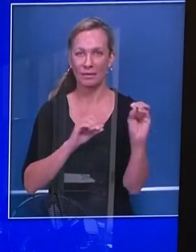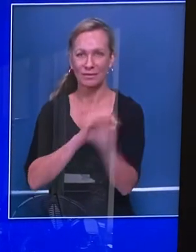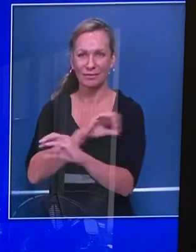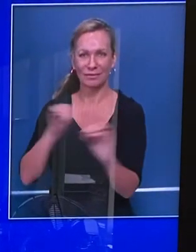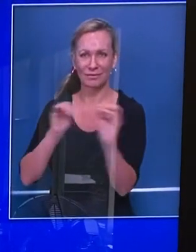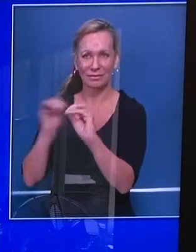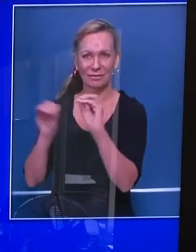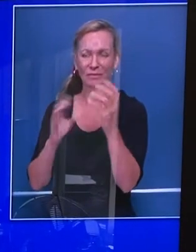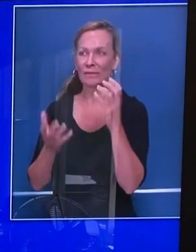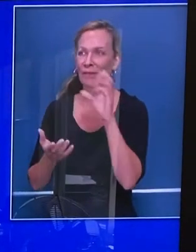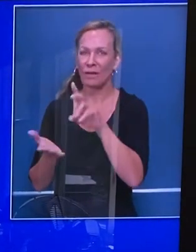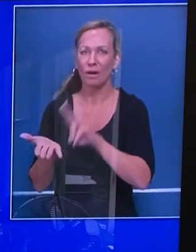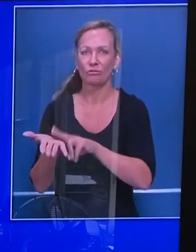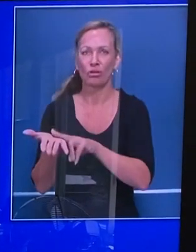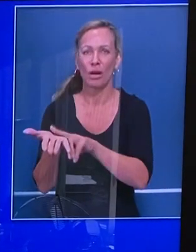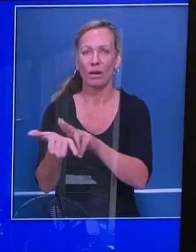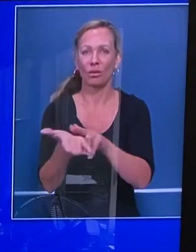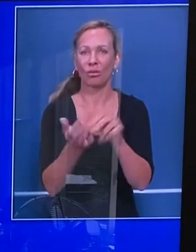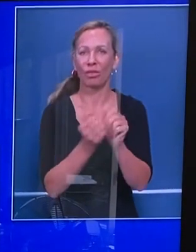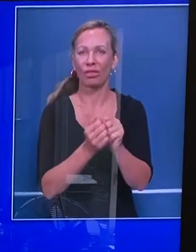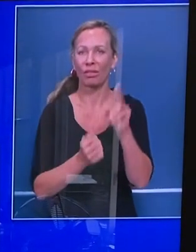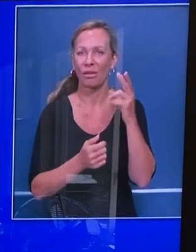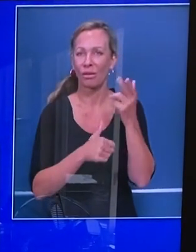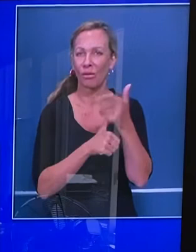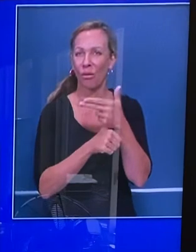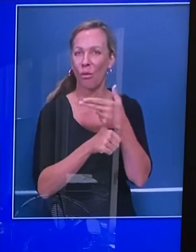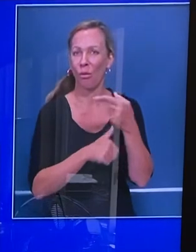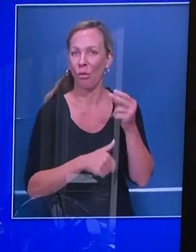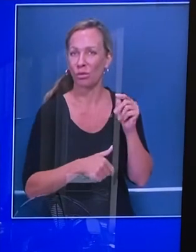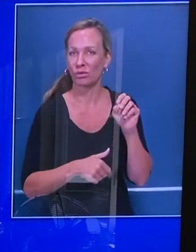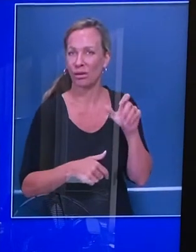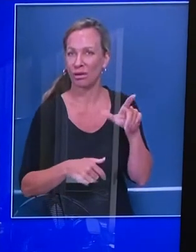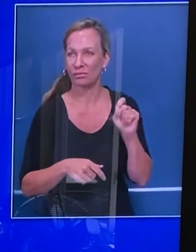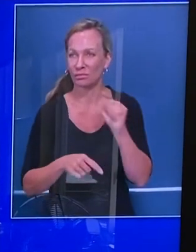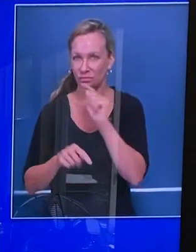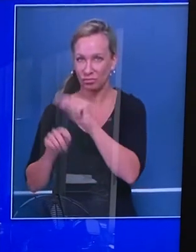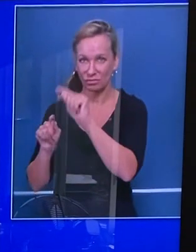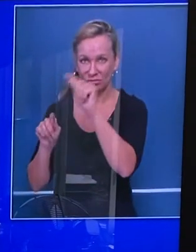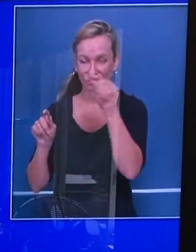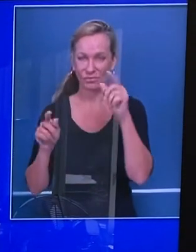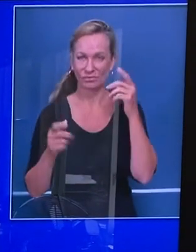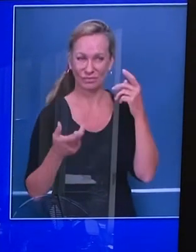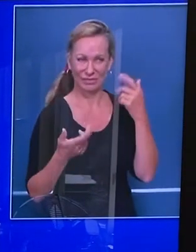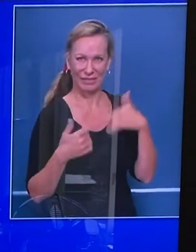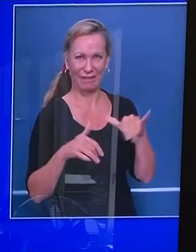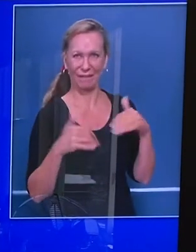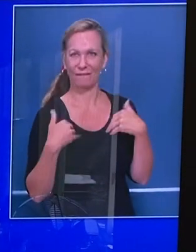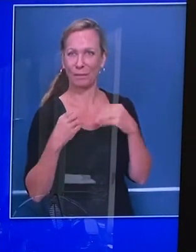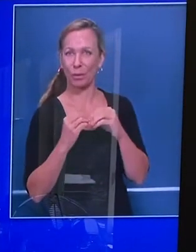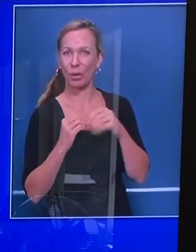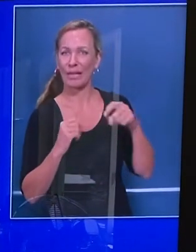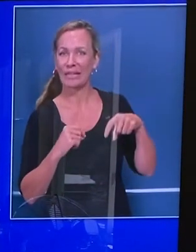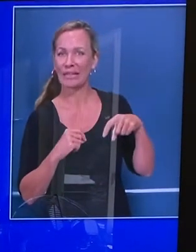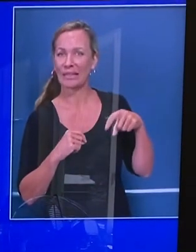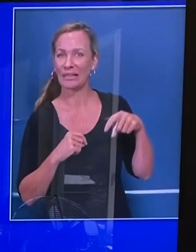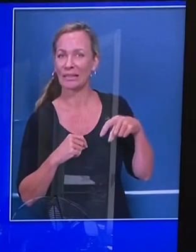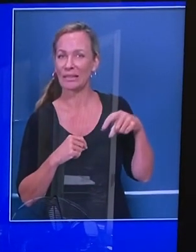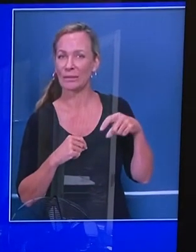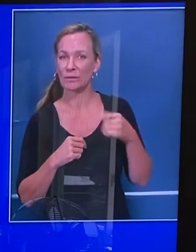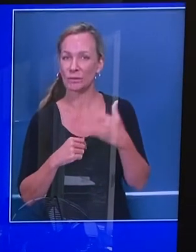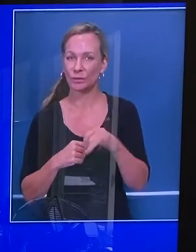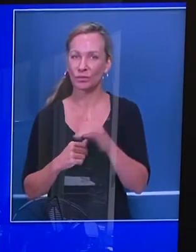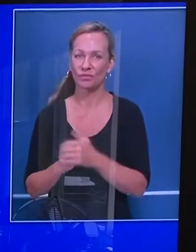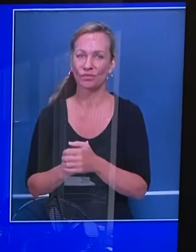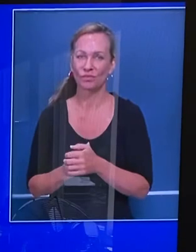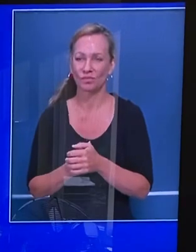timely way that we possibly can. Look, speaking of timely, it is, of course, always timely to